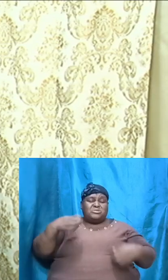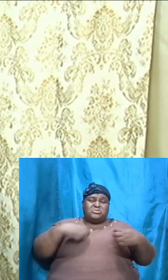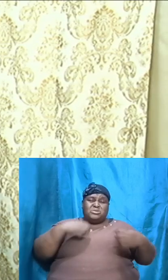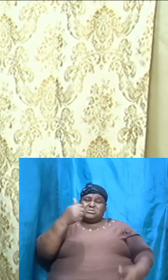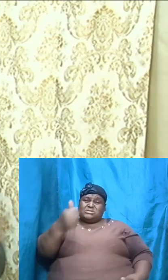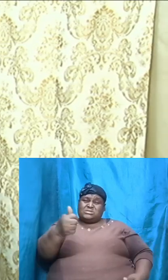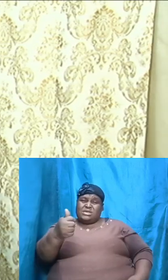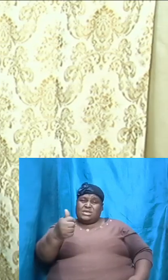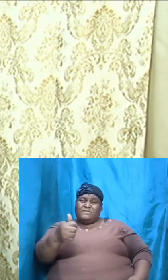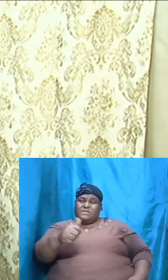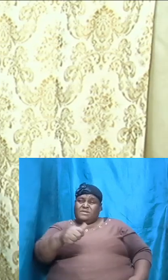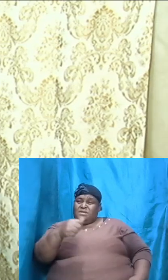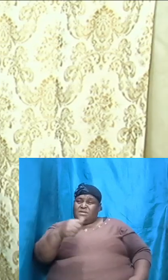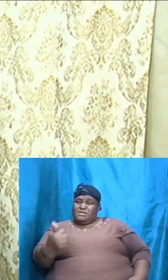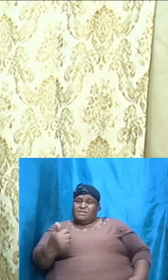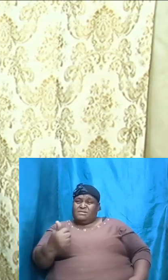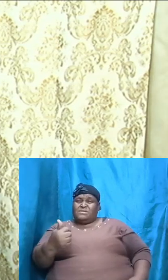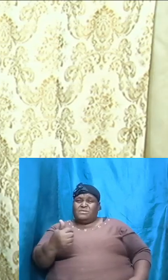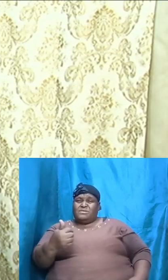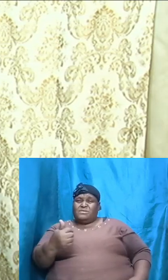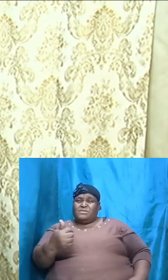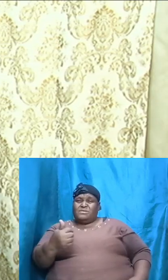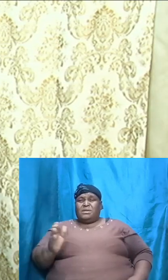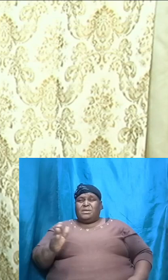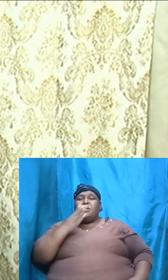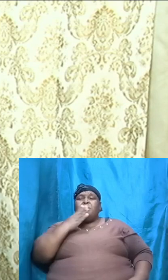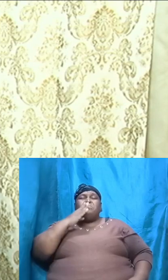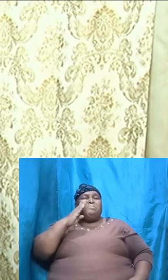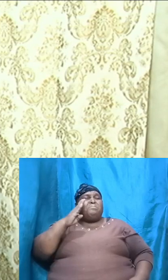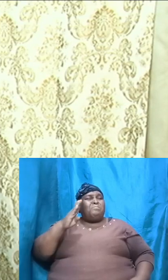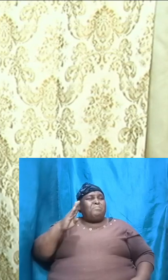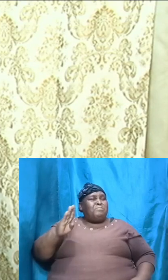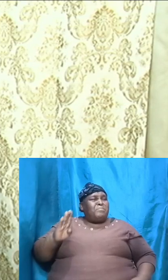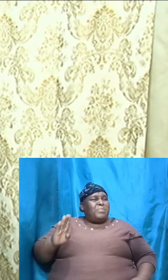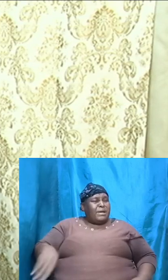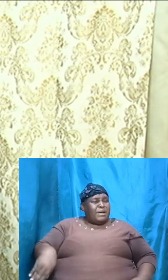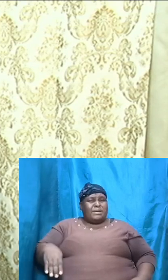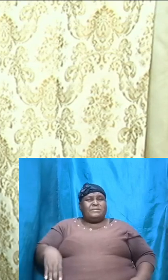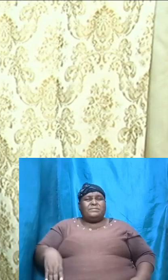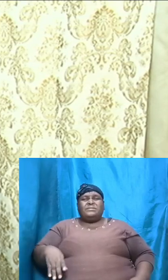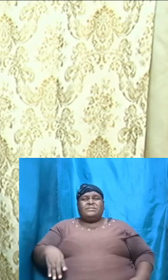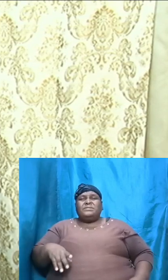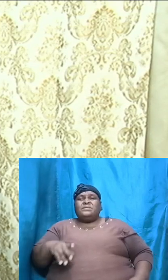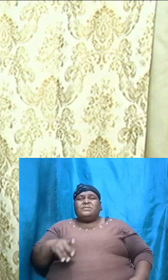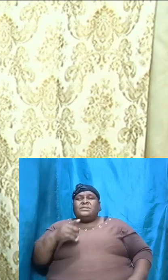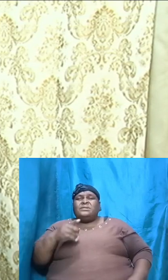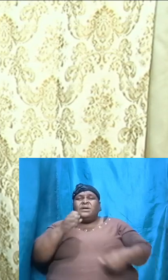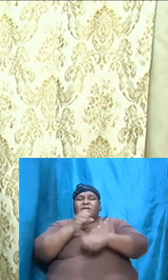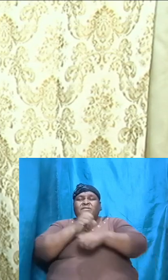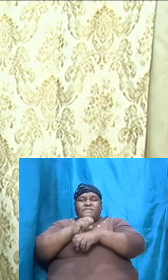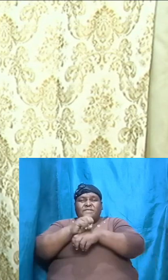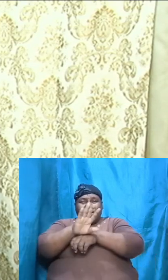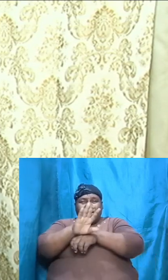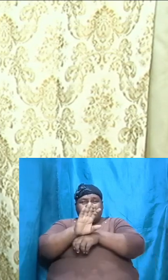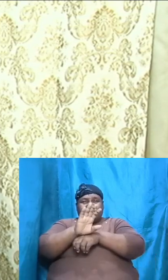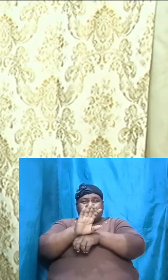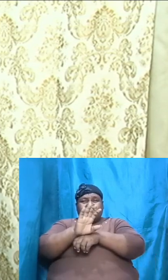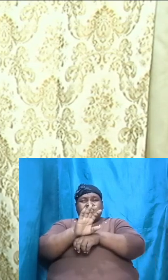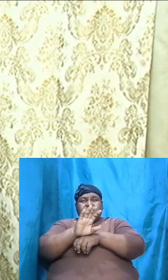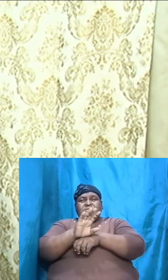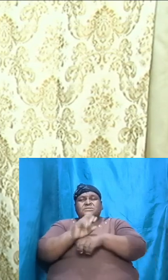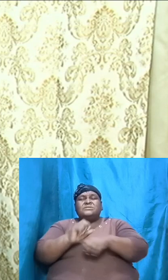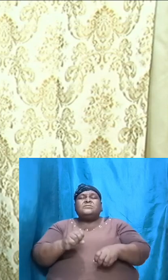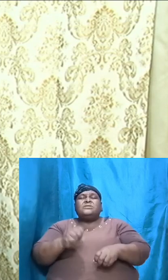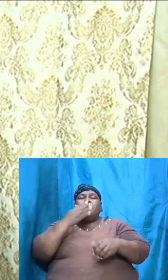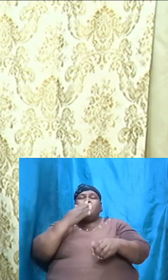otherwise is bad advice and good advice is always to draw closer to